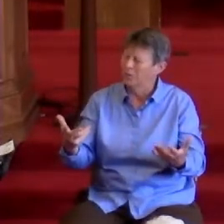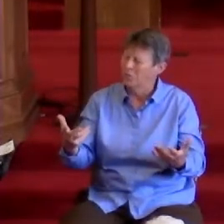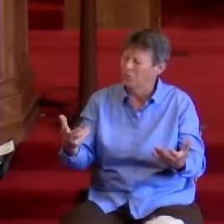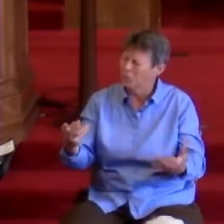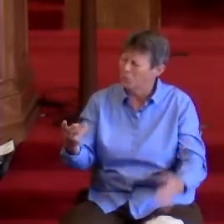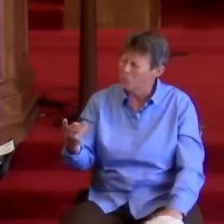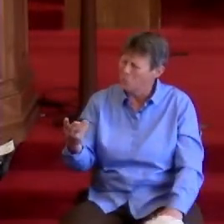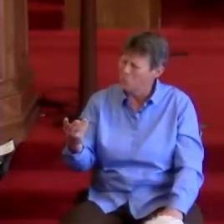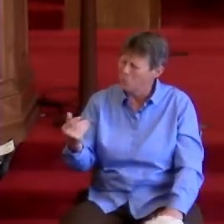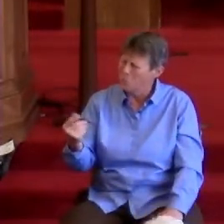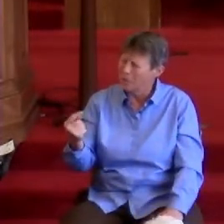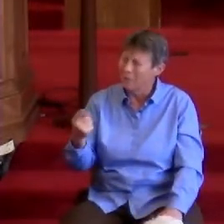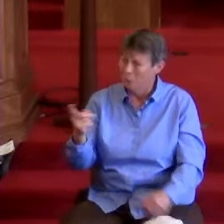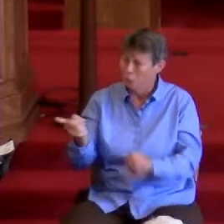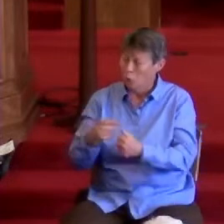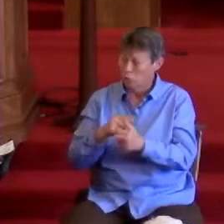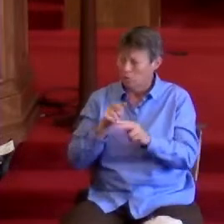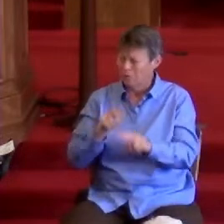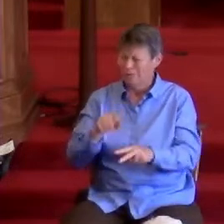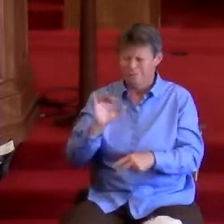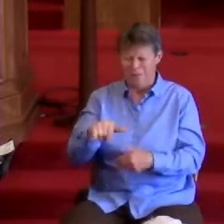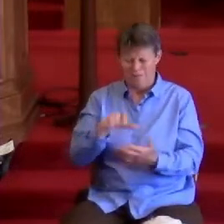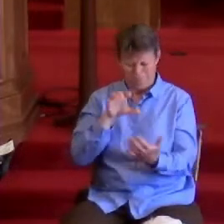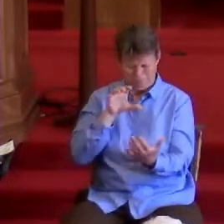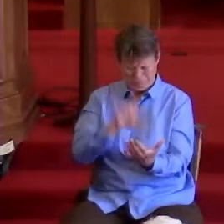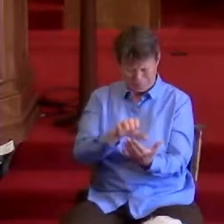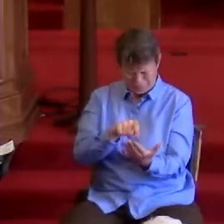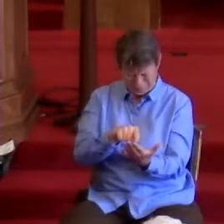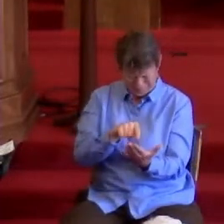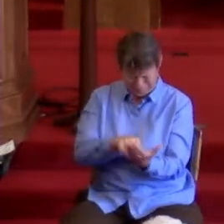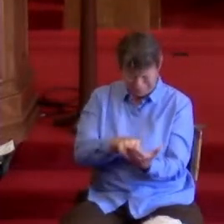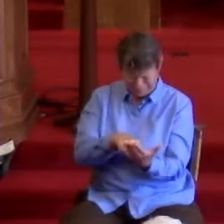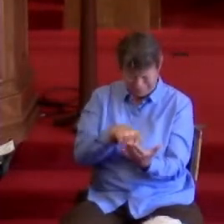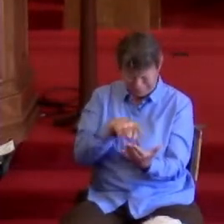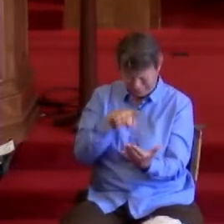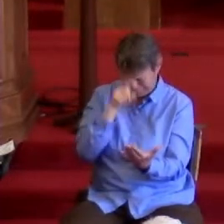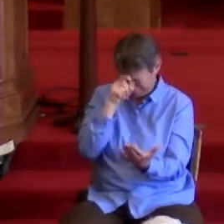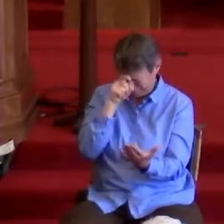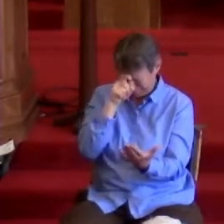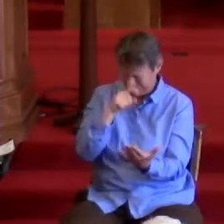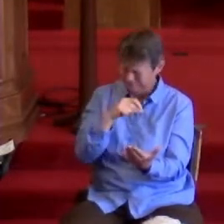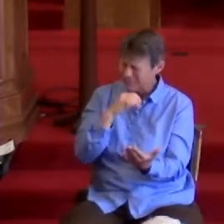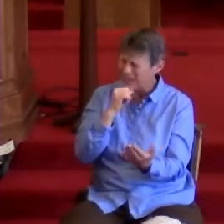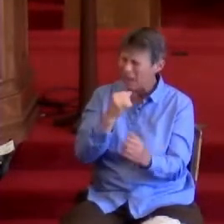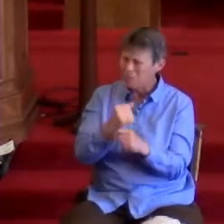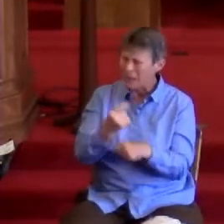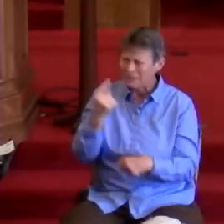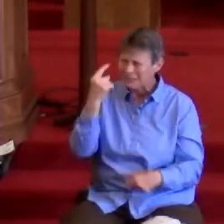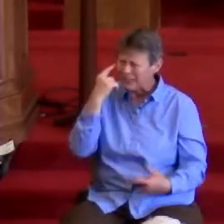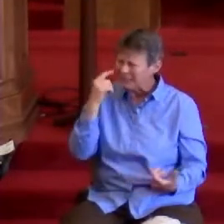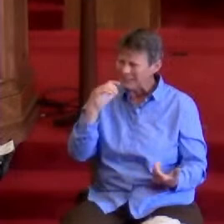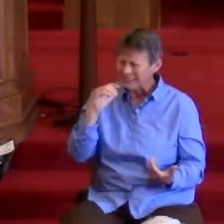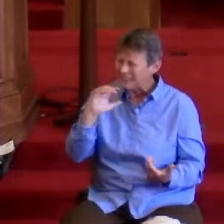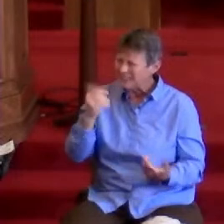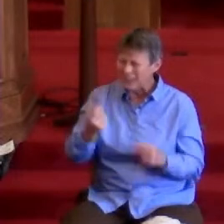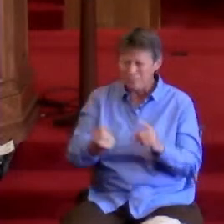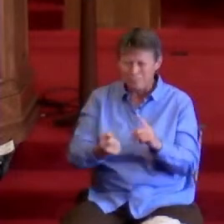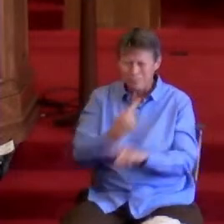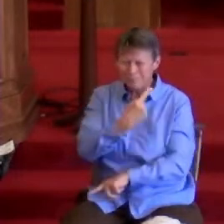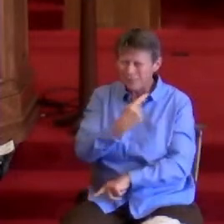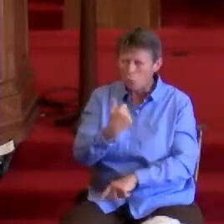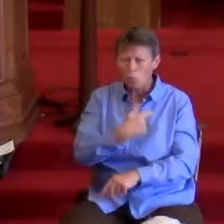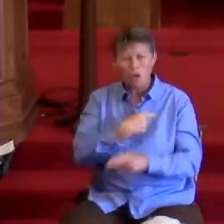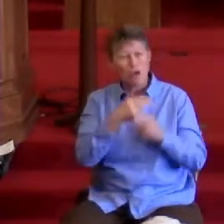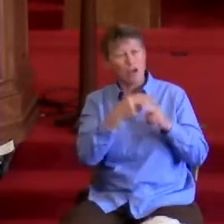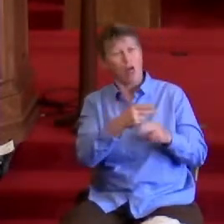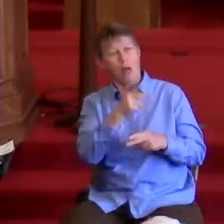At first glance, this text makes absolutely no sense. It feels just completely out of place with the one we call the Prince